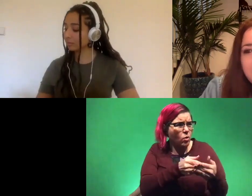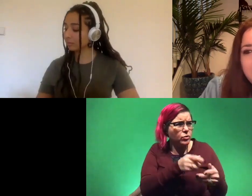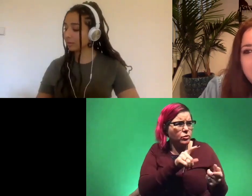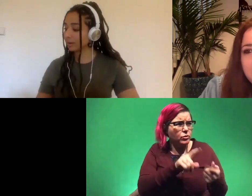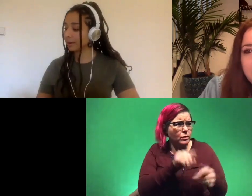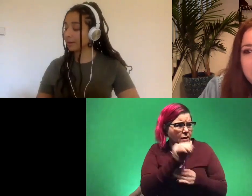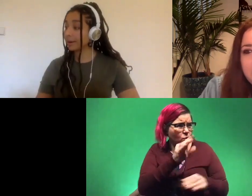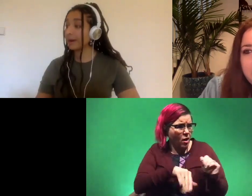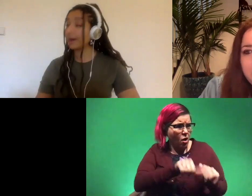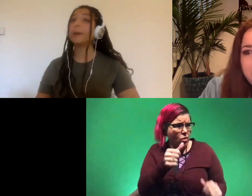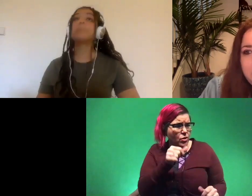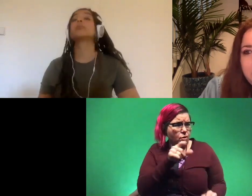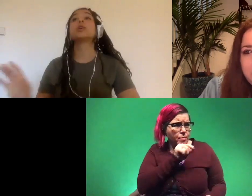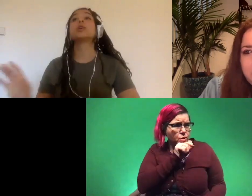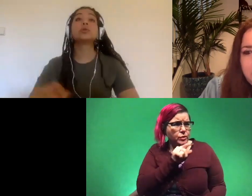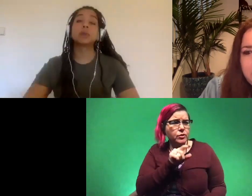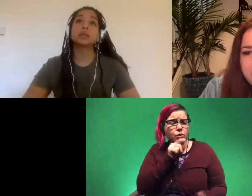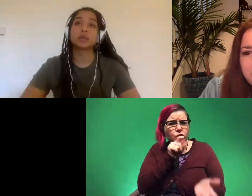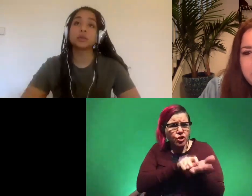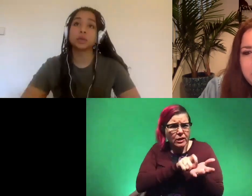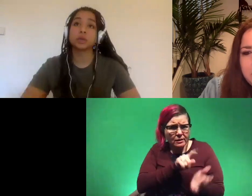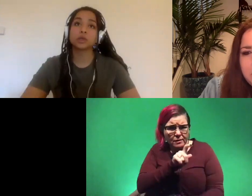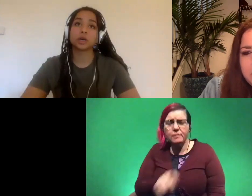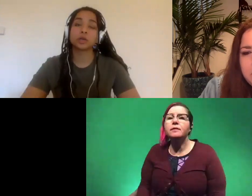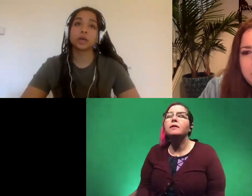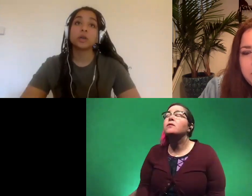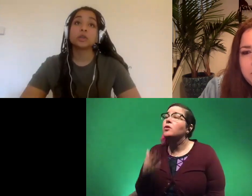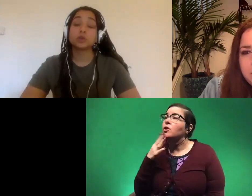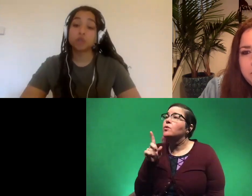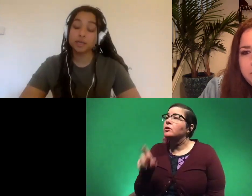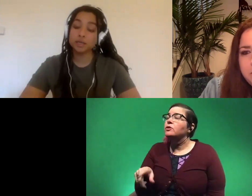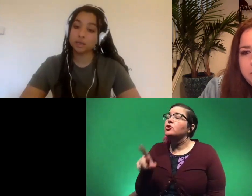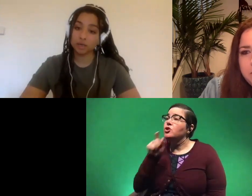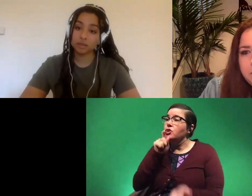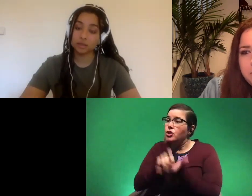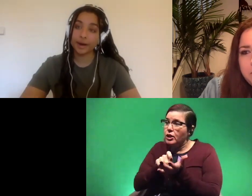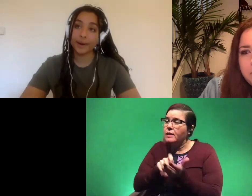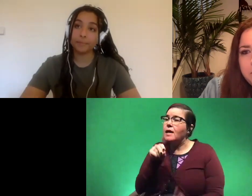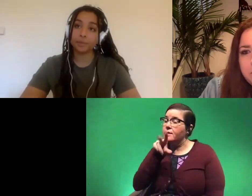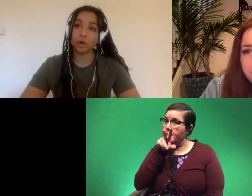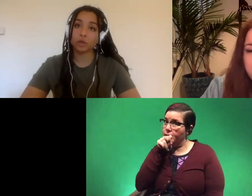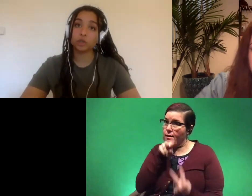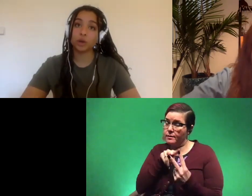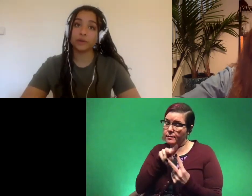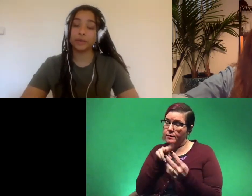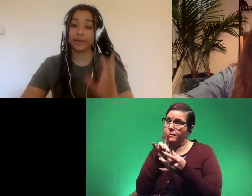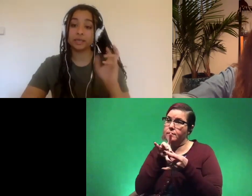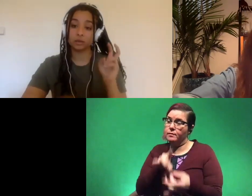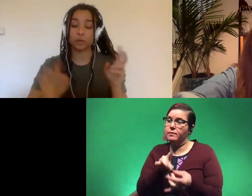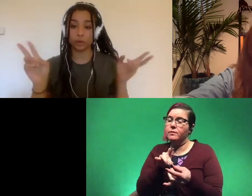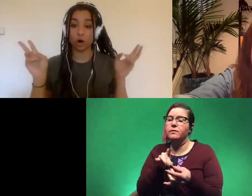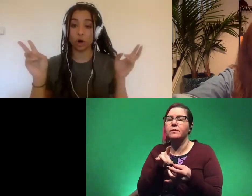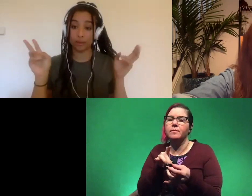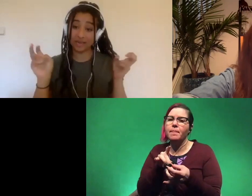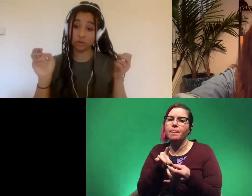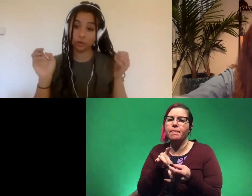um so that's a really good question actually so chickens and ducks um belong to a very basal